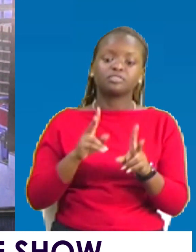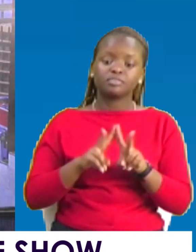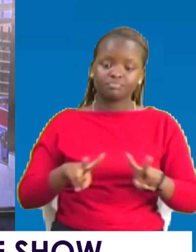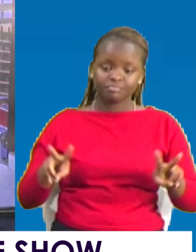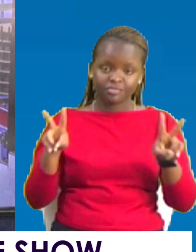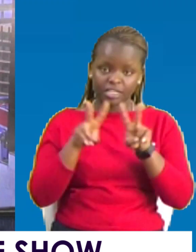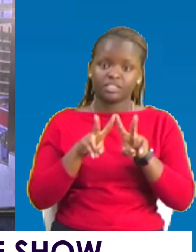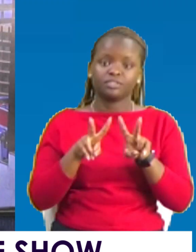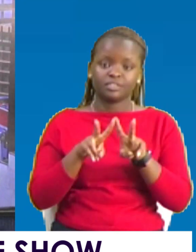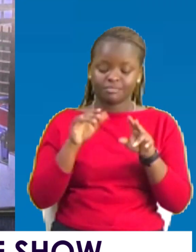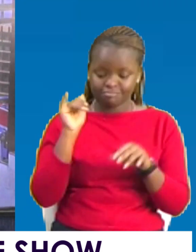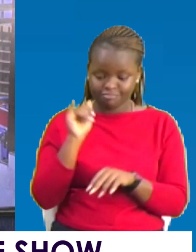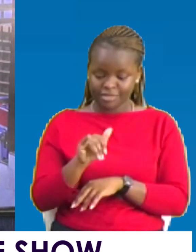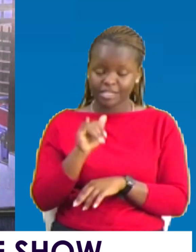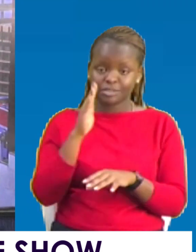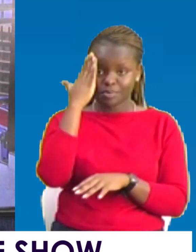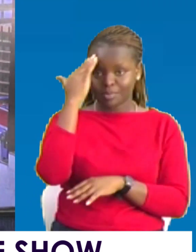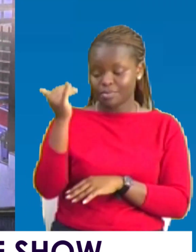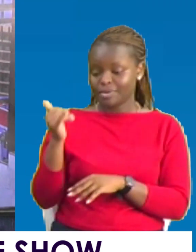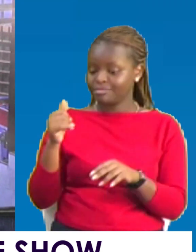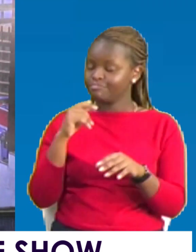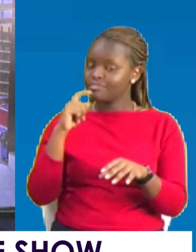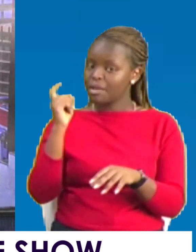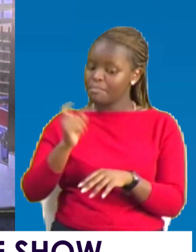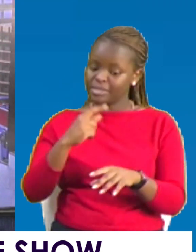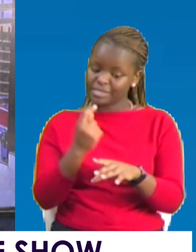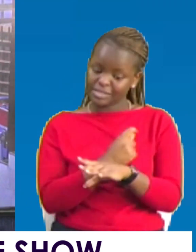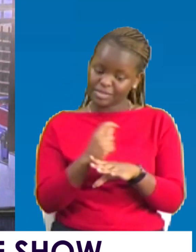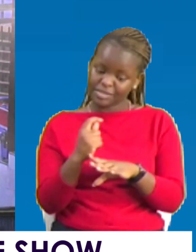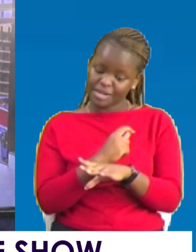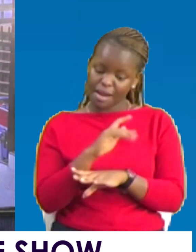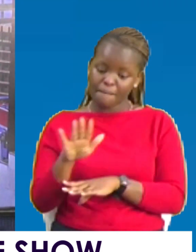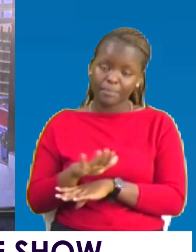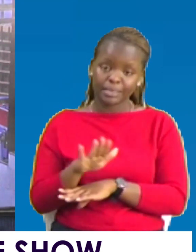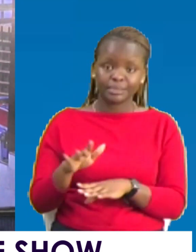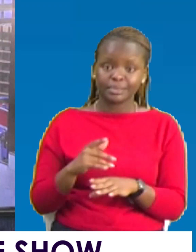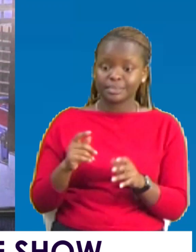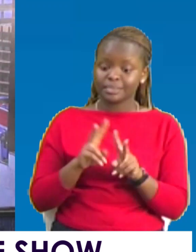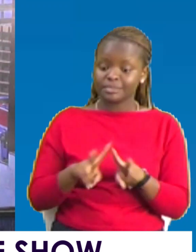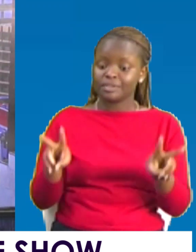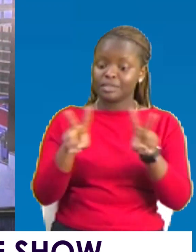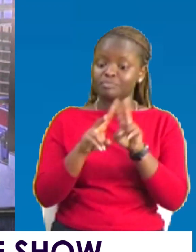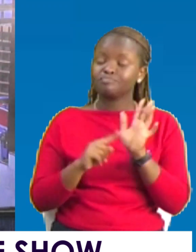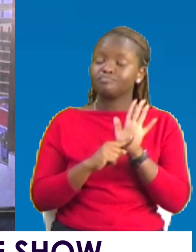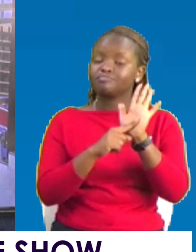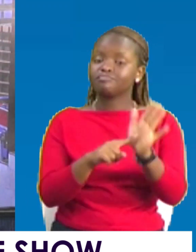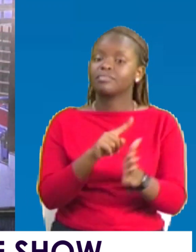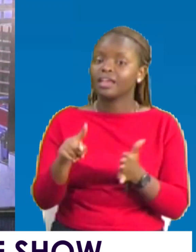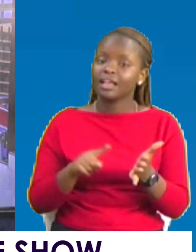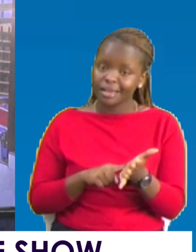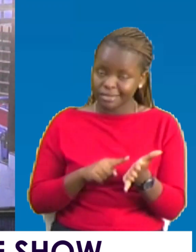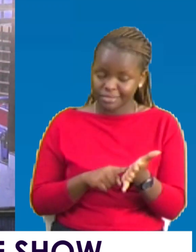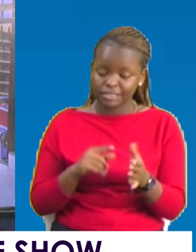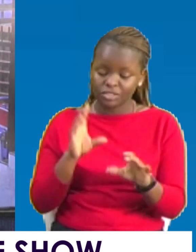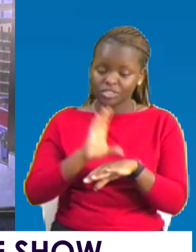is why we need to train. That is why places like the treasures of life show. That is why places like the church and schools.